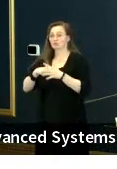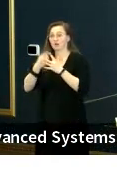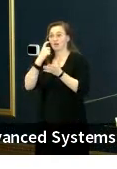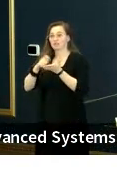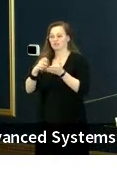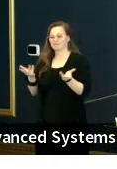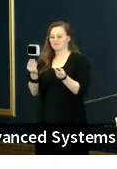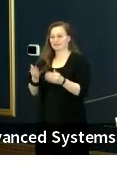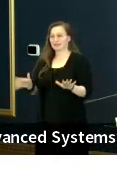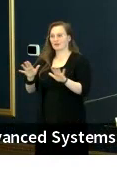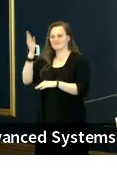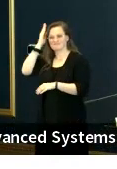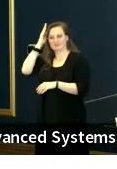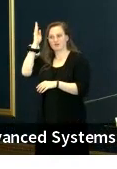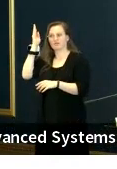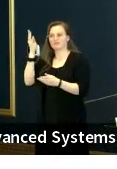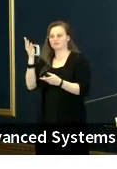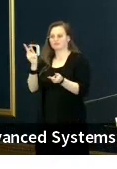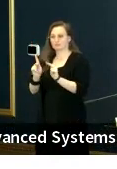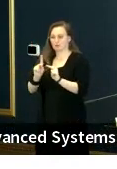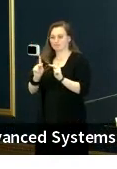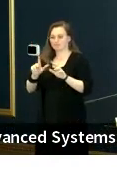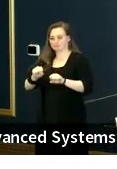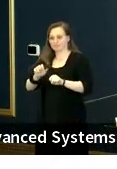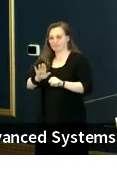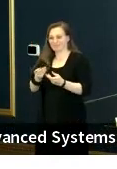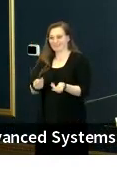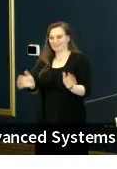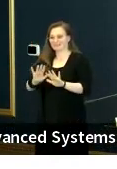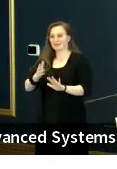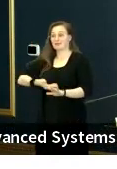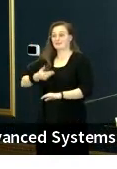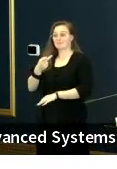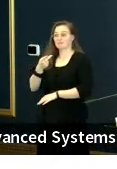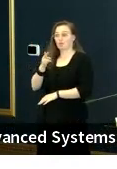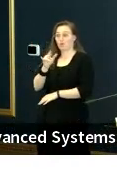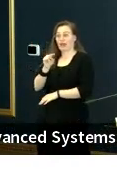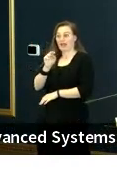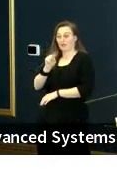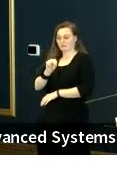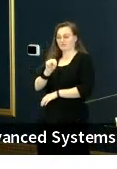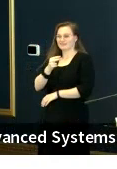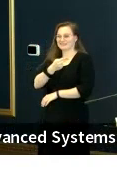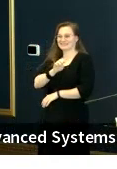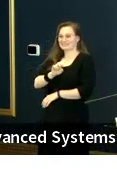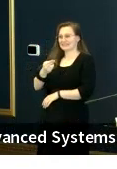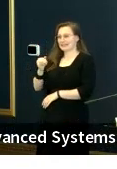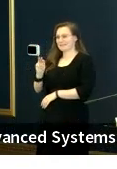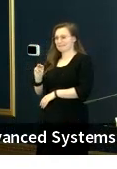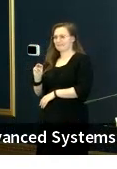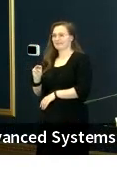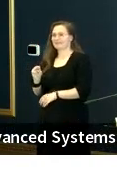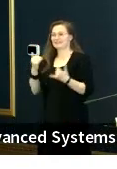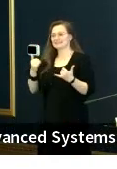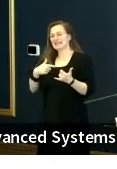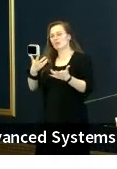'kma'ki, the traditional and unceded territory of the Mi'kmaq people. My pronouns are he, him, and today I was going to be